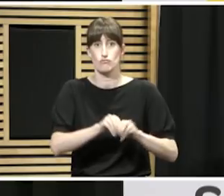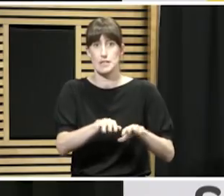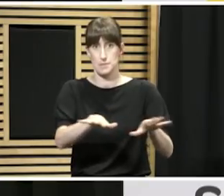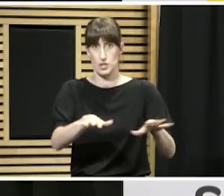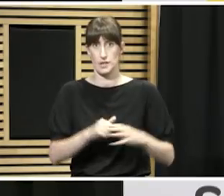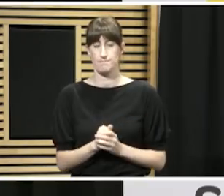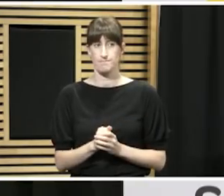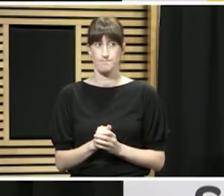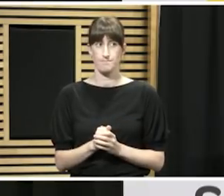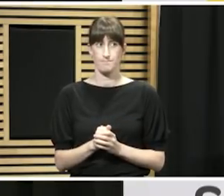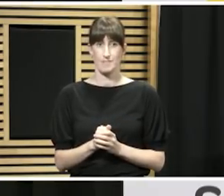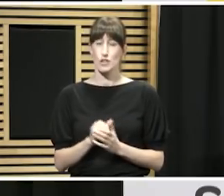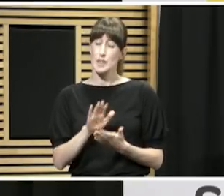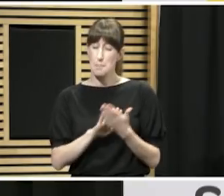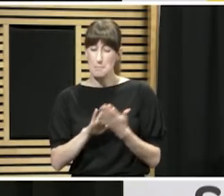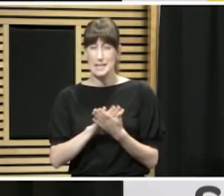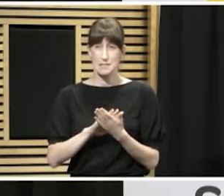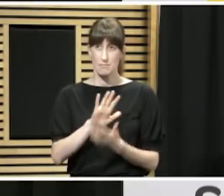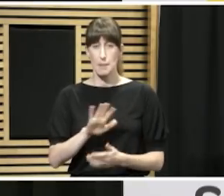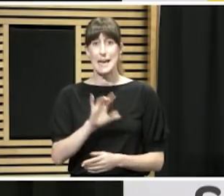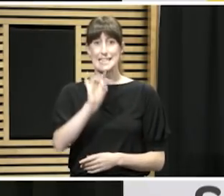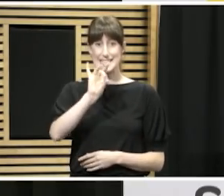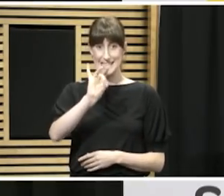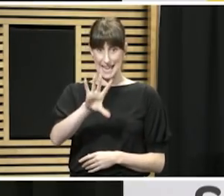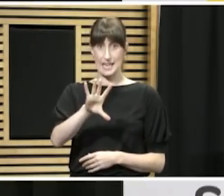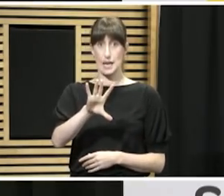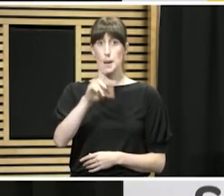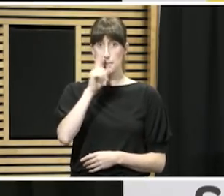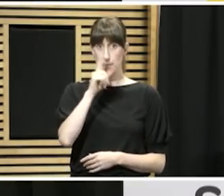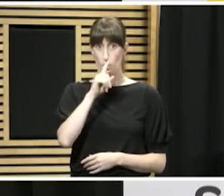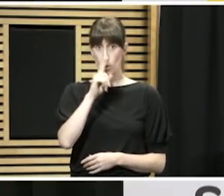That's around 10 cases that we know are definitely community transmission.